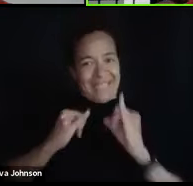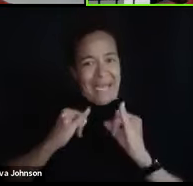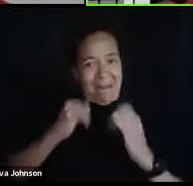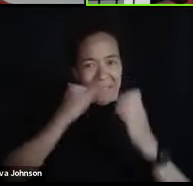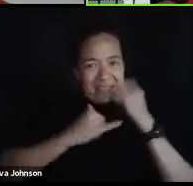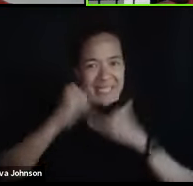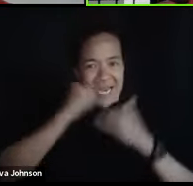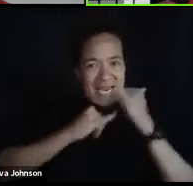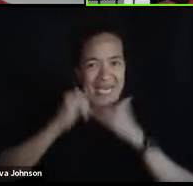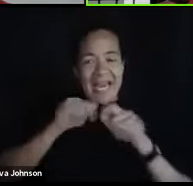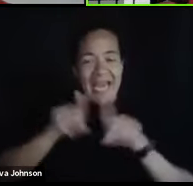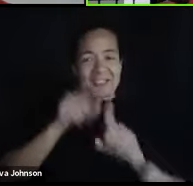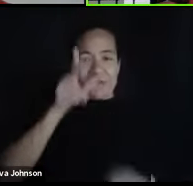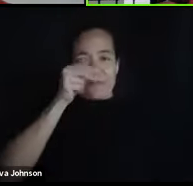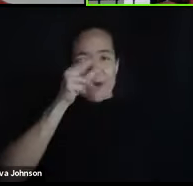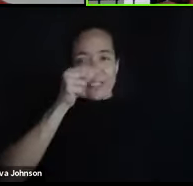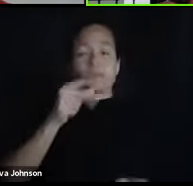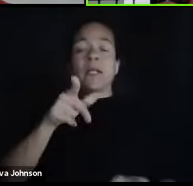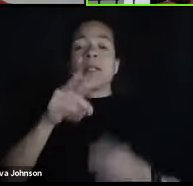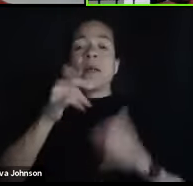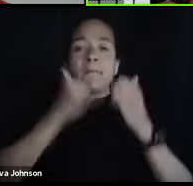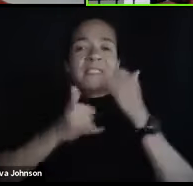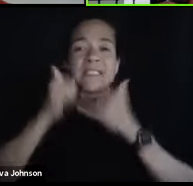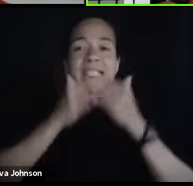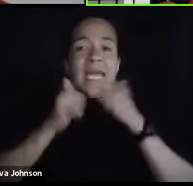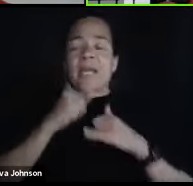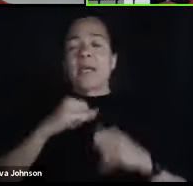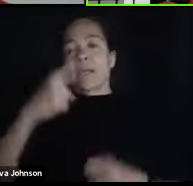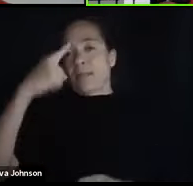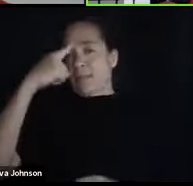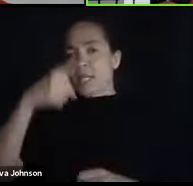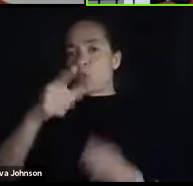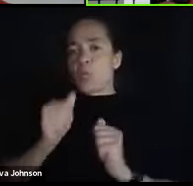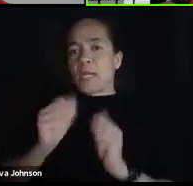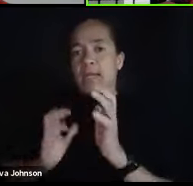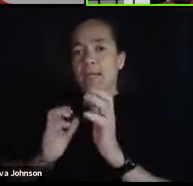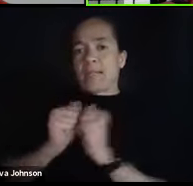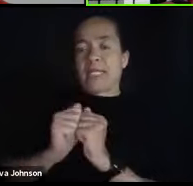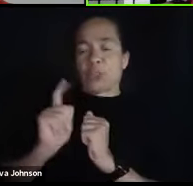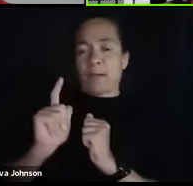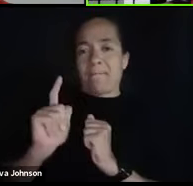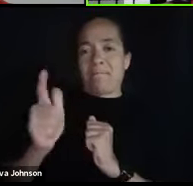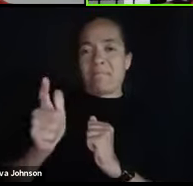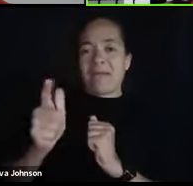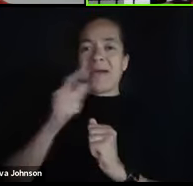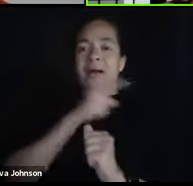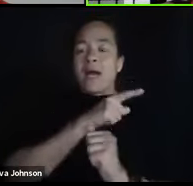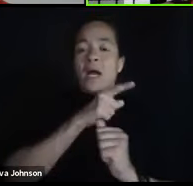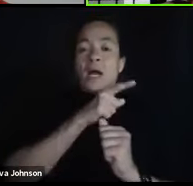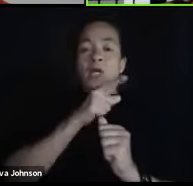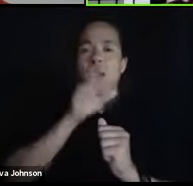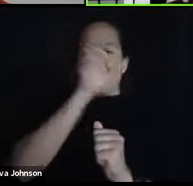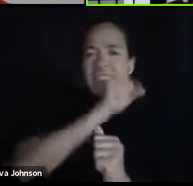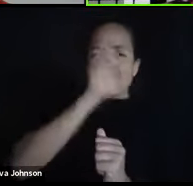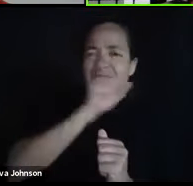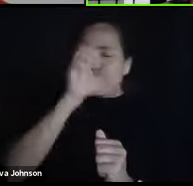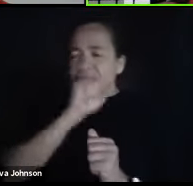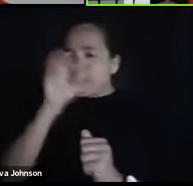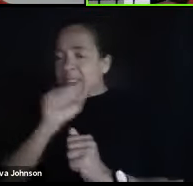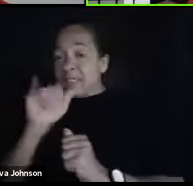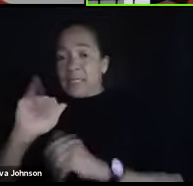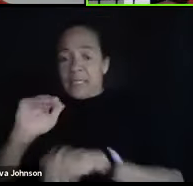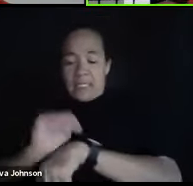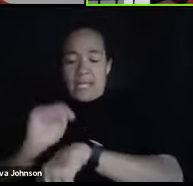And that mistake is thinking that you can catch up on a lot of material the night before the